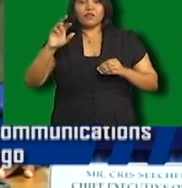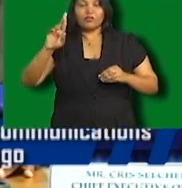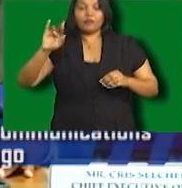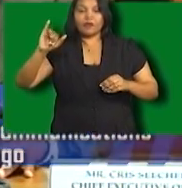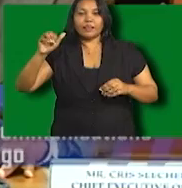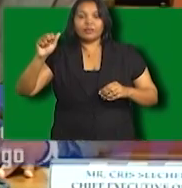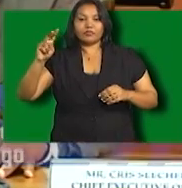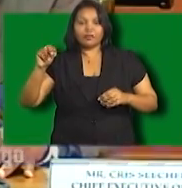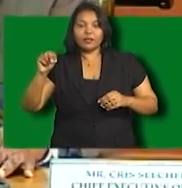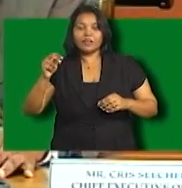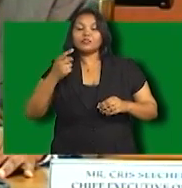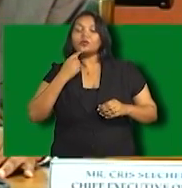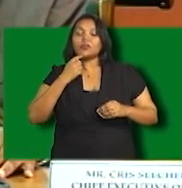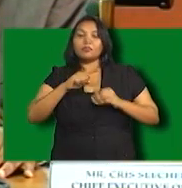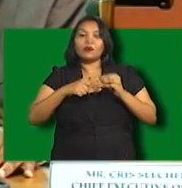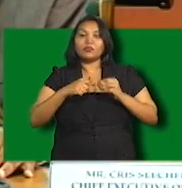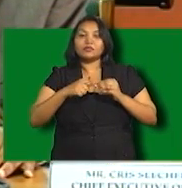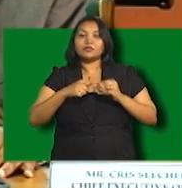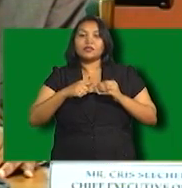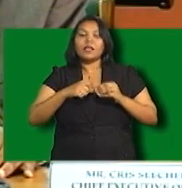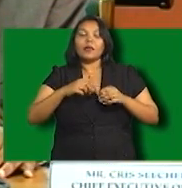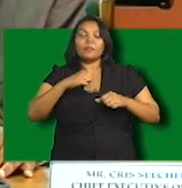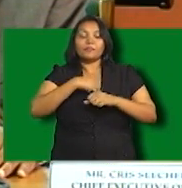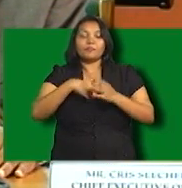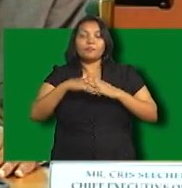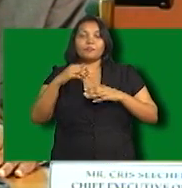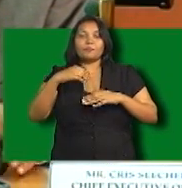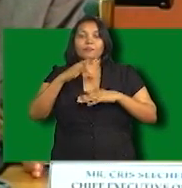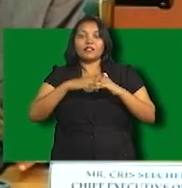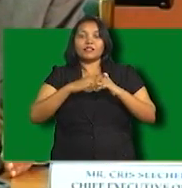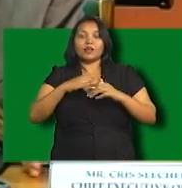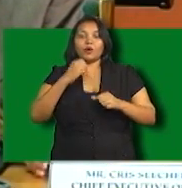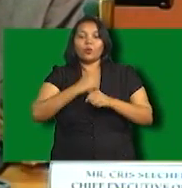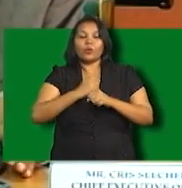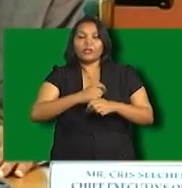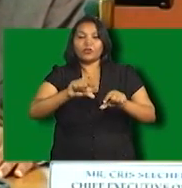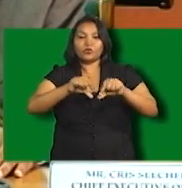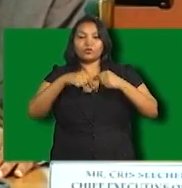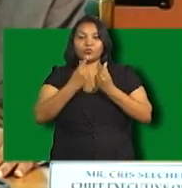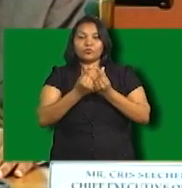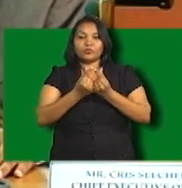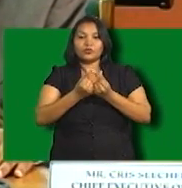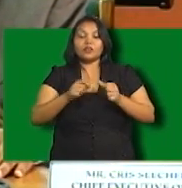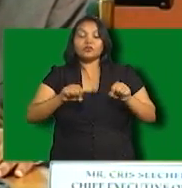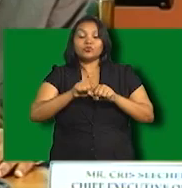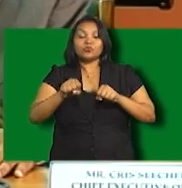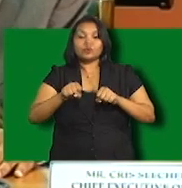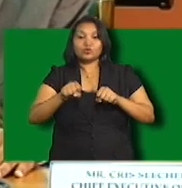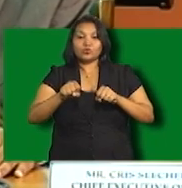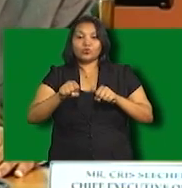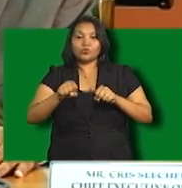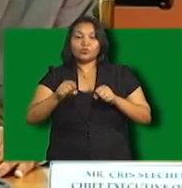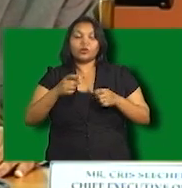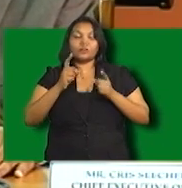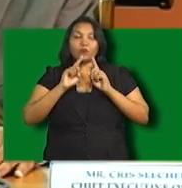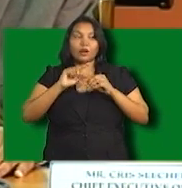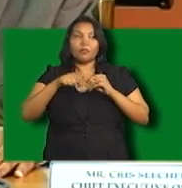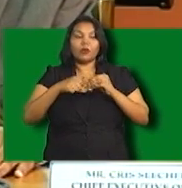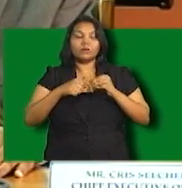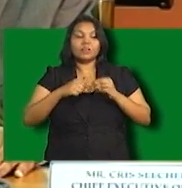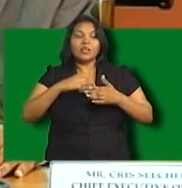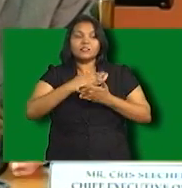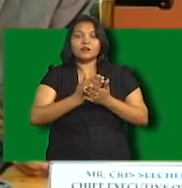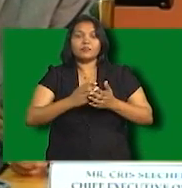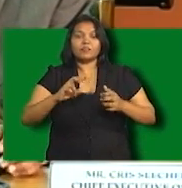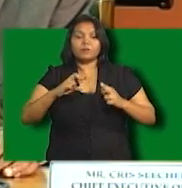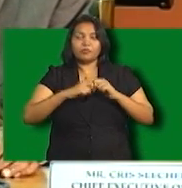we have established a working committee, a working group, which has been charged with the responsibility to look at several of the issues, some of which have been discussed